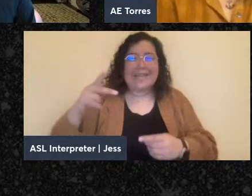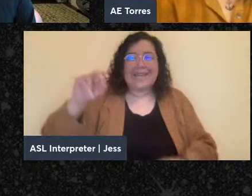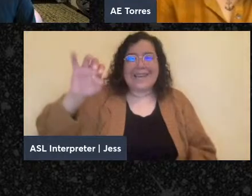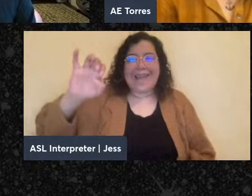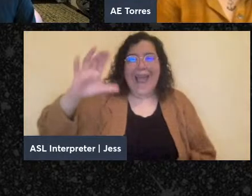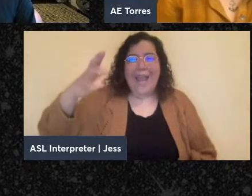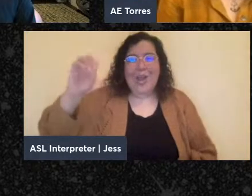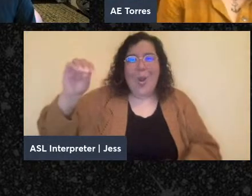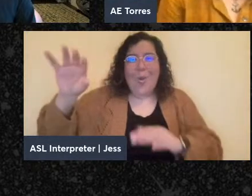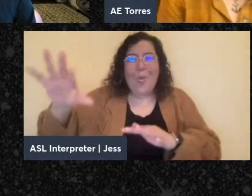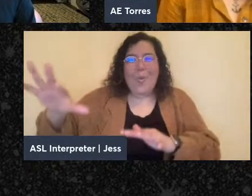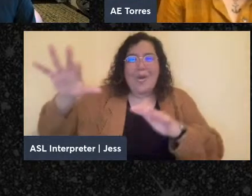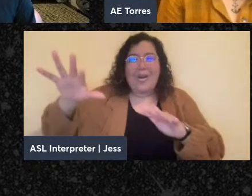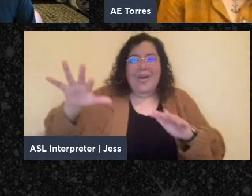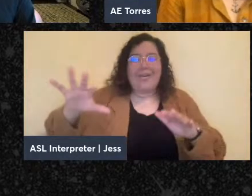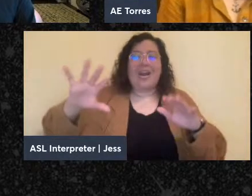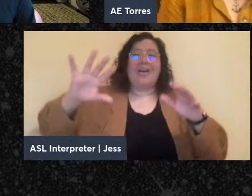voice.